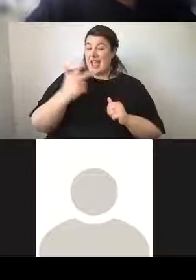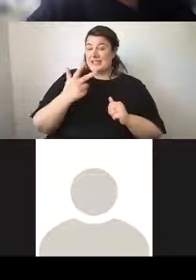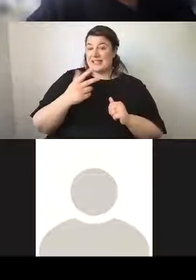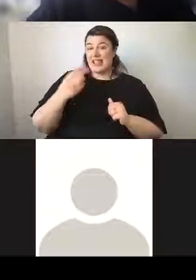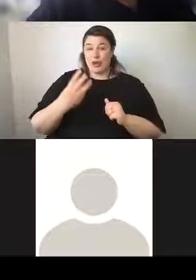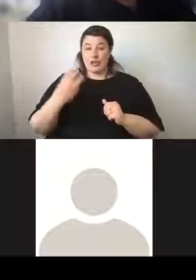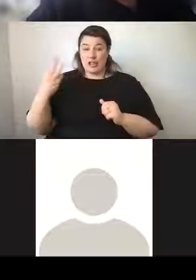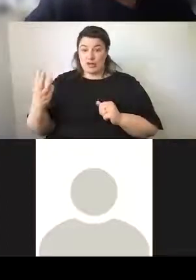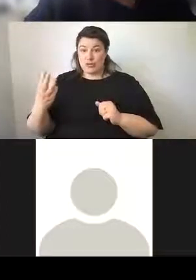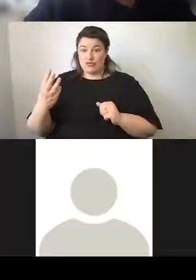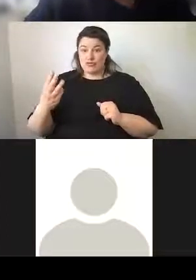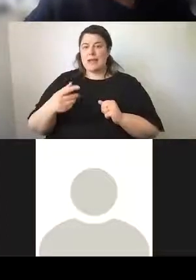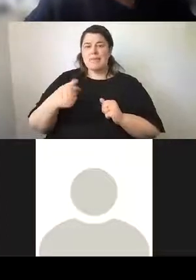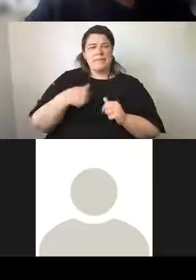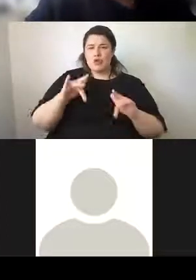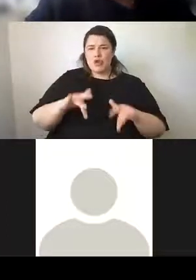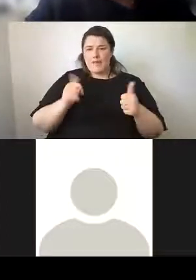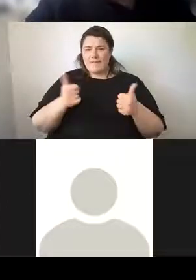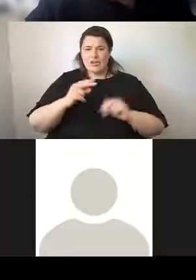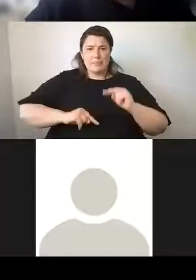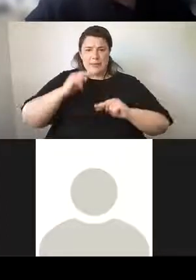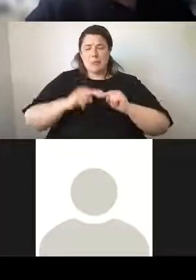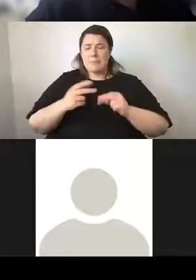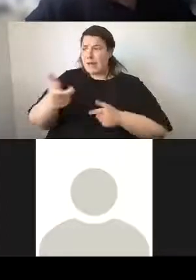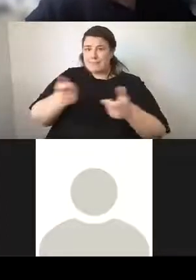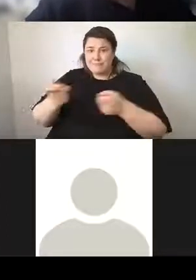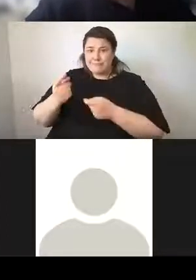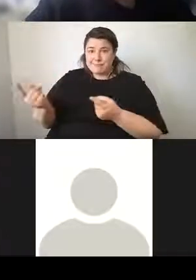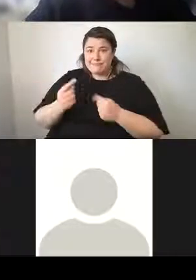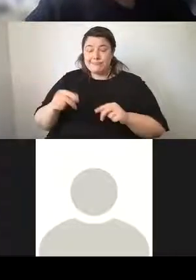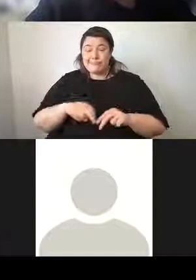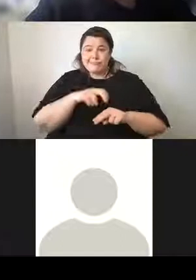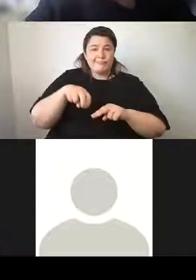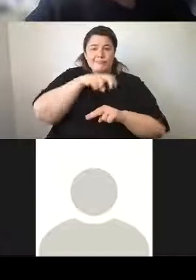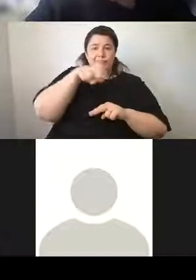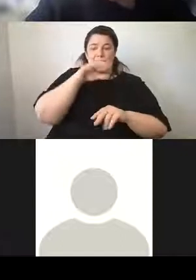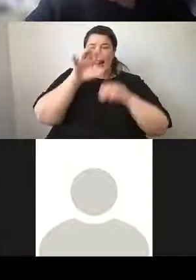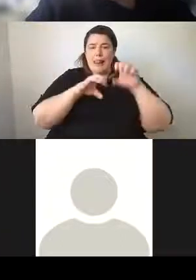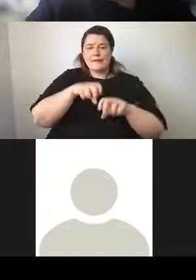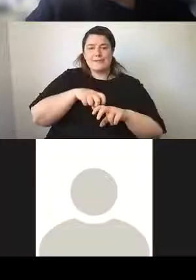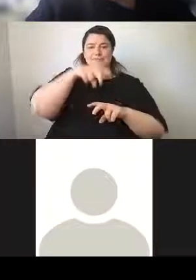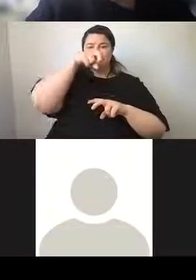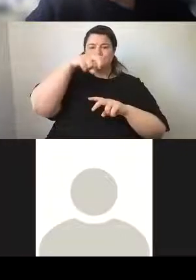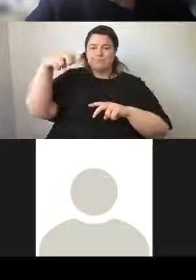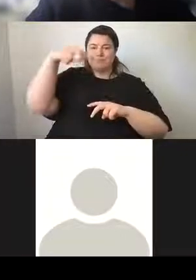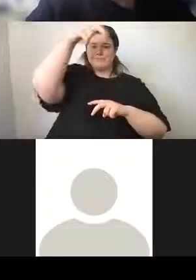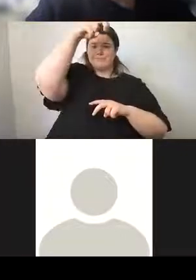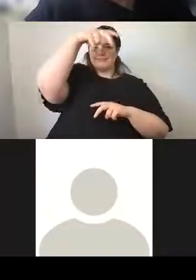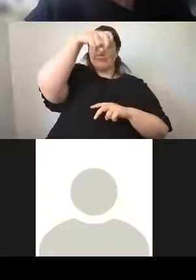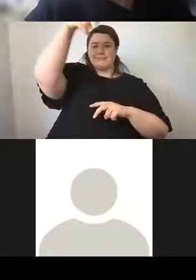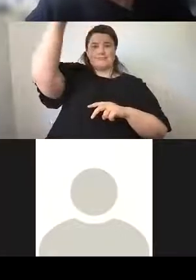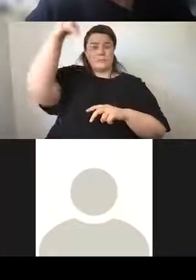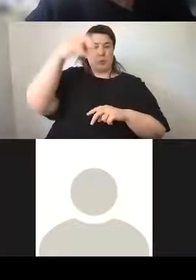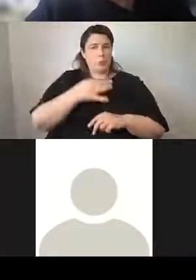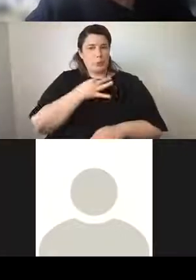the Alderman invited journalists to climb the series of ladders, I think probably very perilously